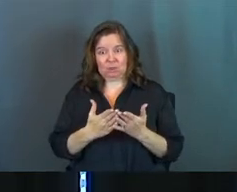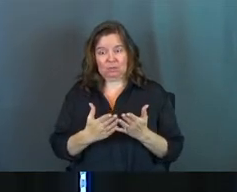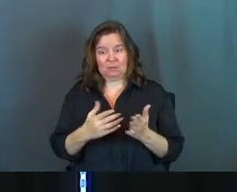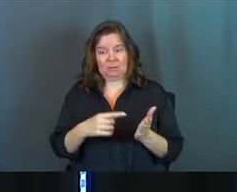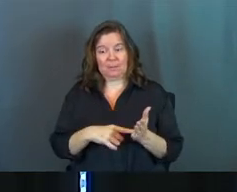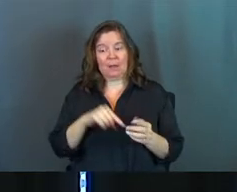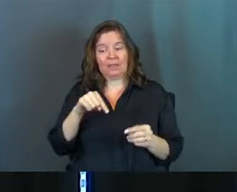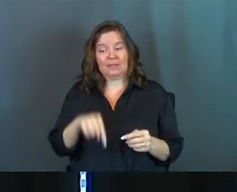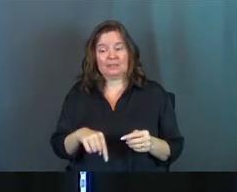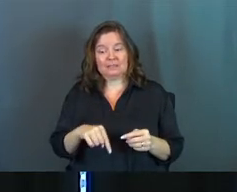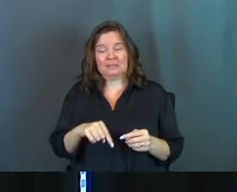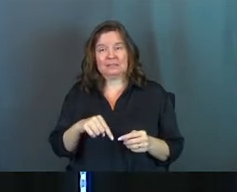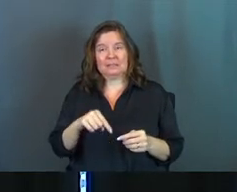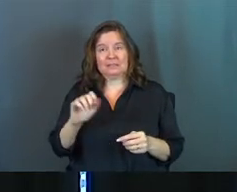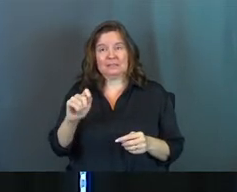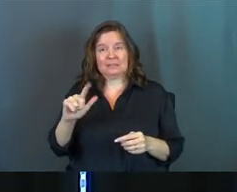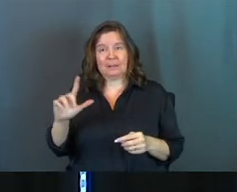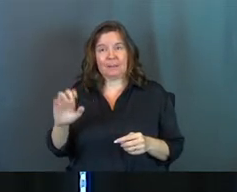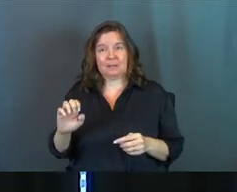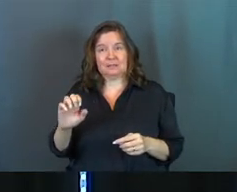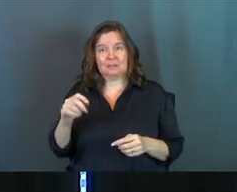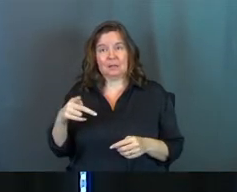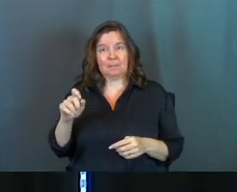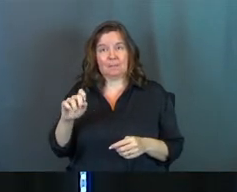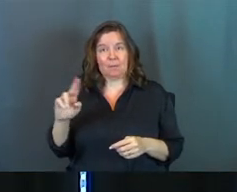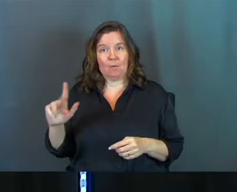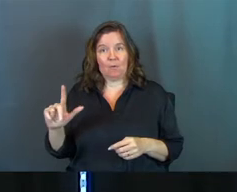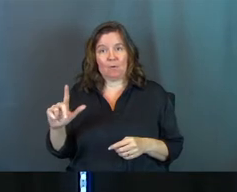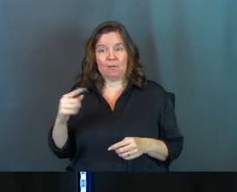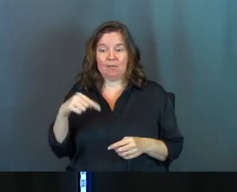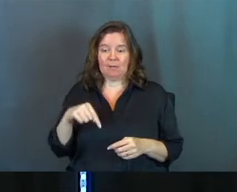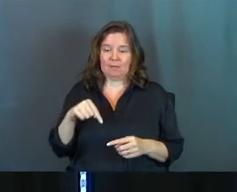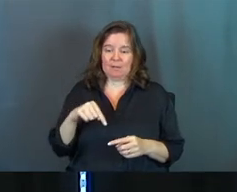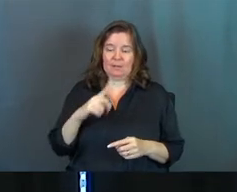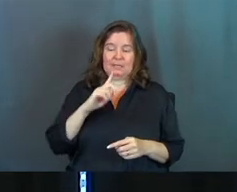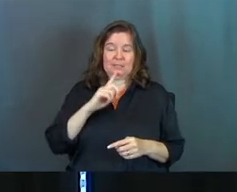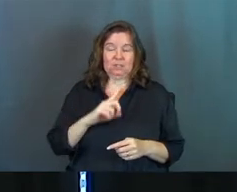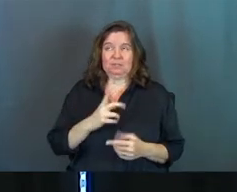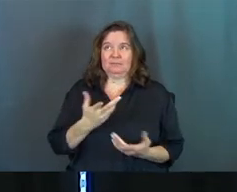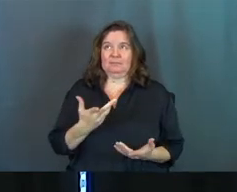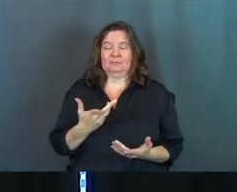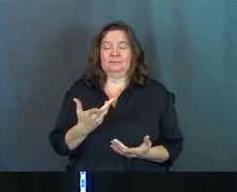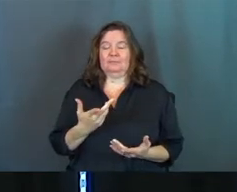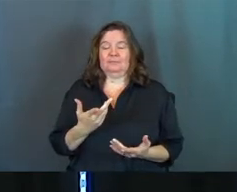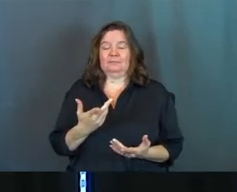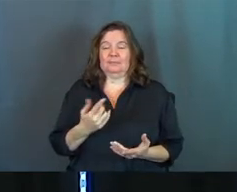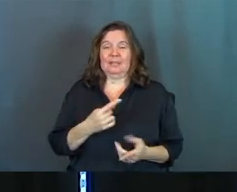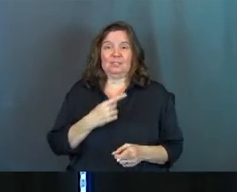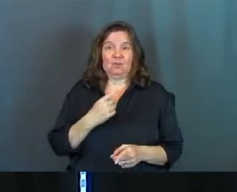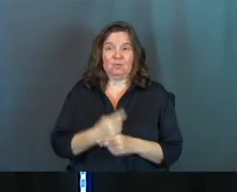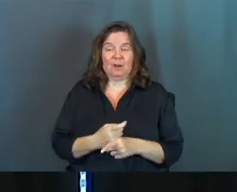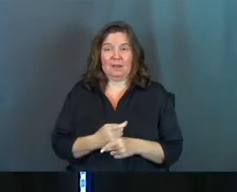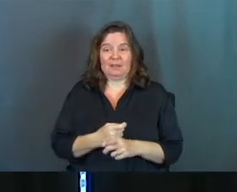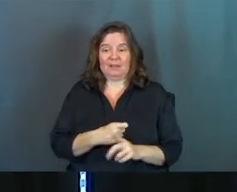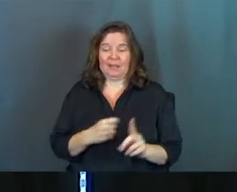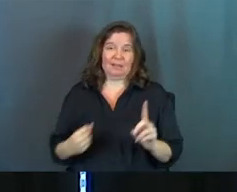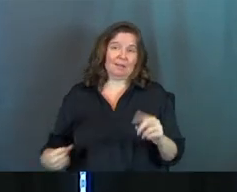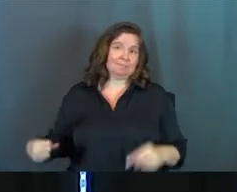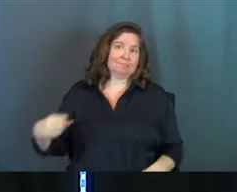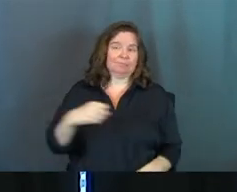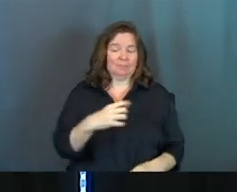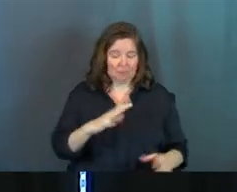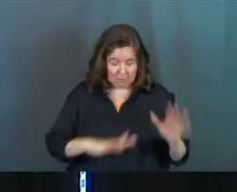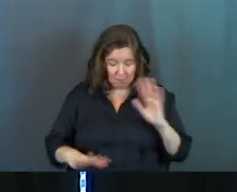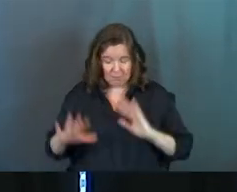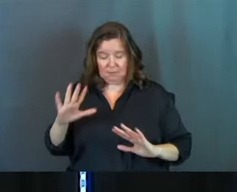out and stuff like that, but this is the Apostle Paul, okay? And he's just coming out, and this is just the right hook, you know, right to the face. Like, if you don't